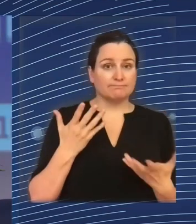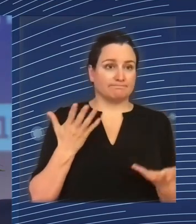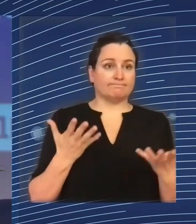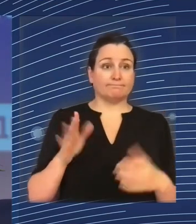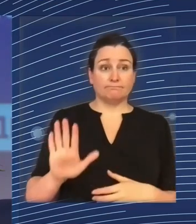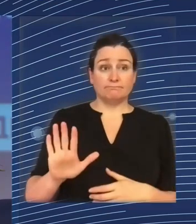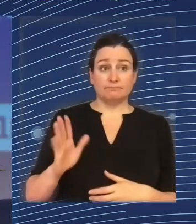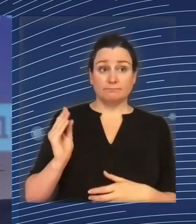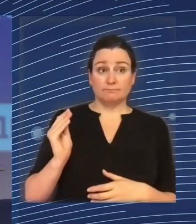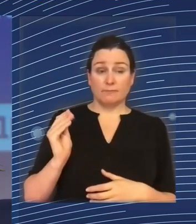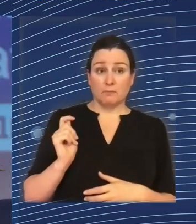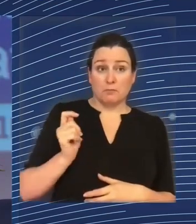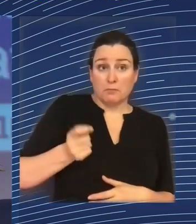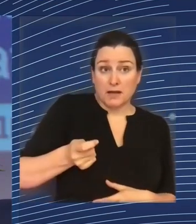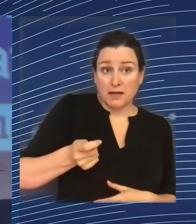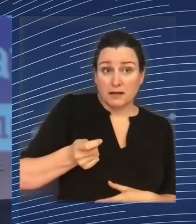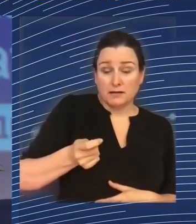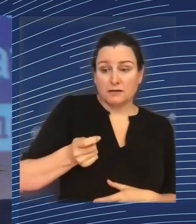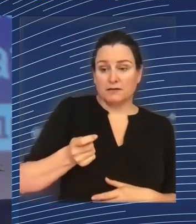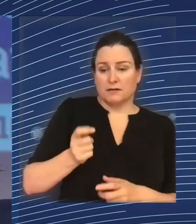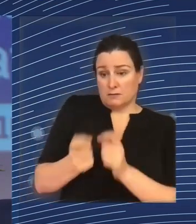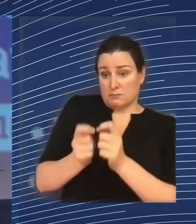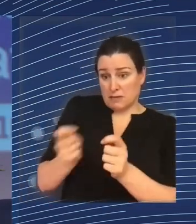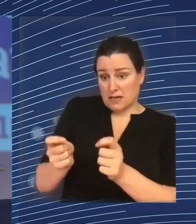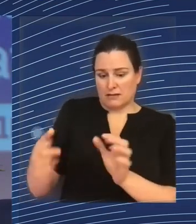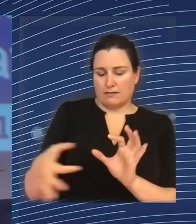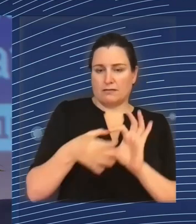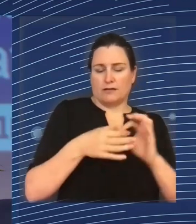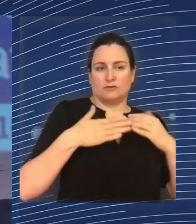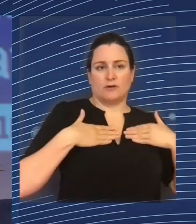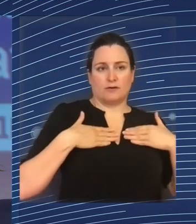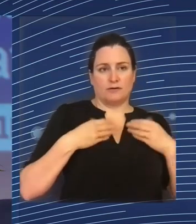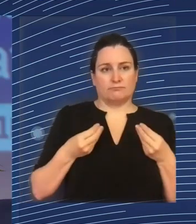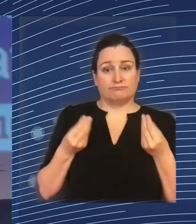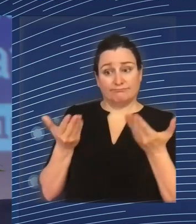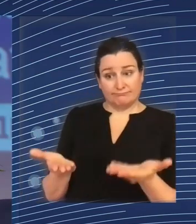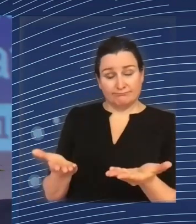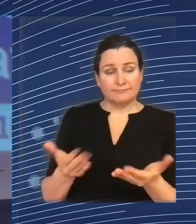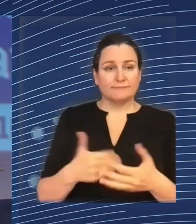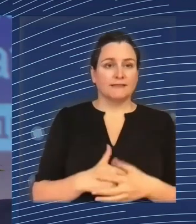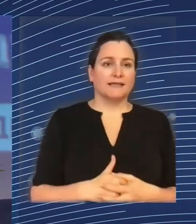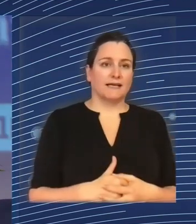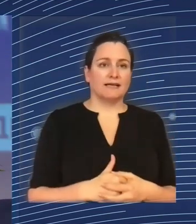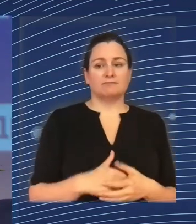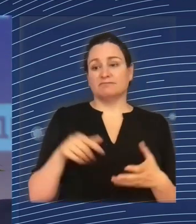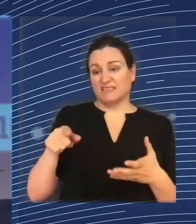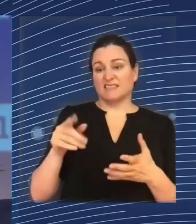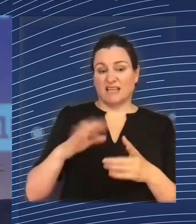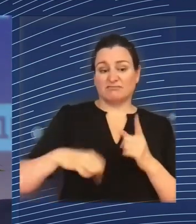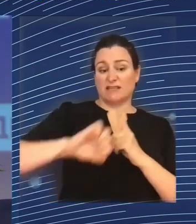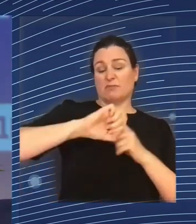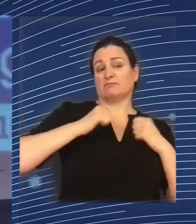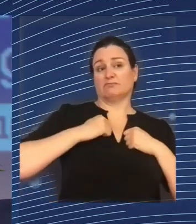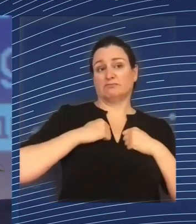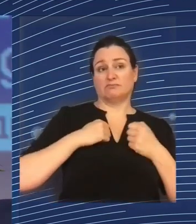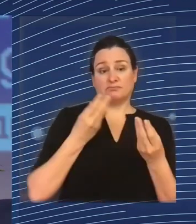influence some of other things and influence the cash flow or something like that. So, therefore,